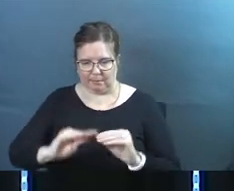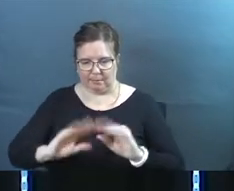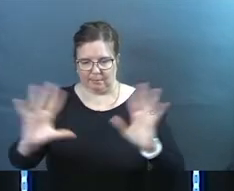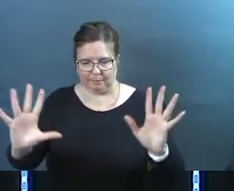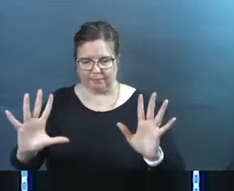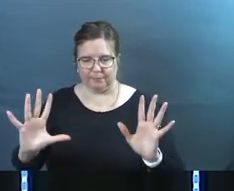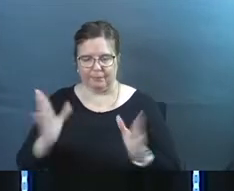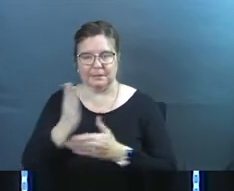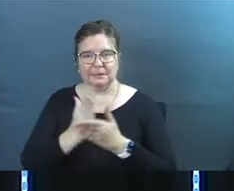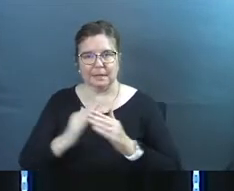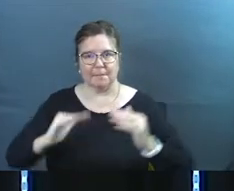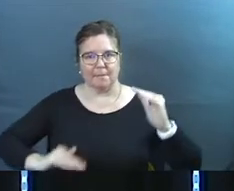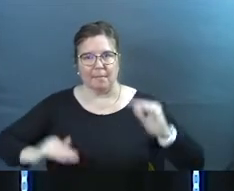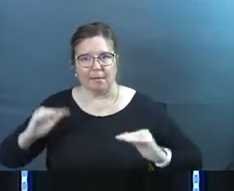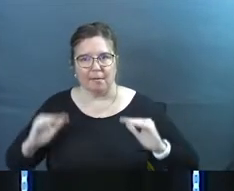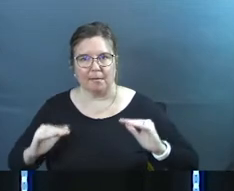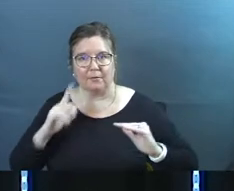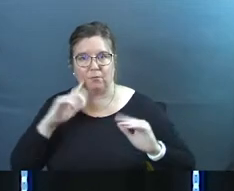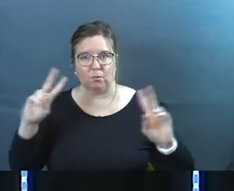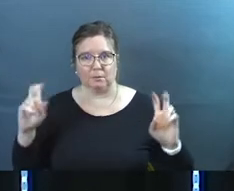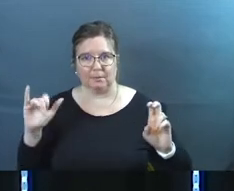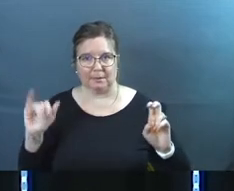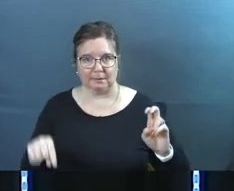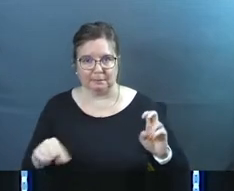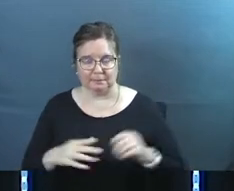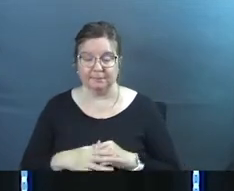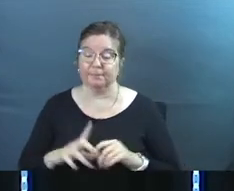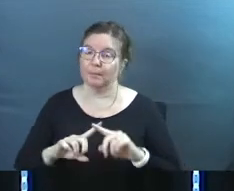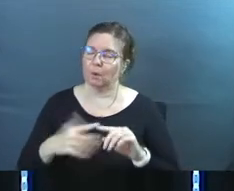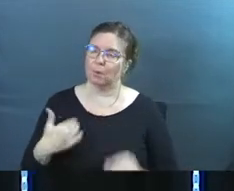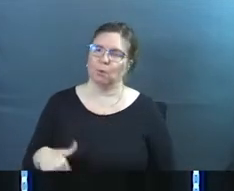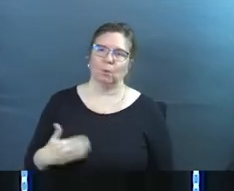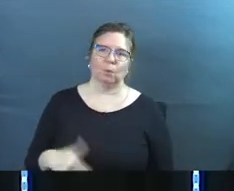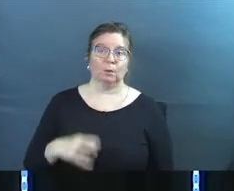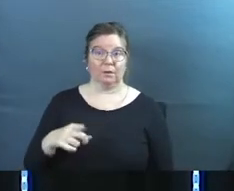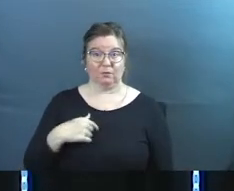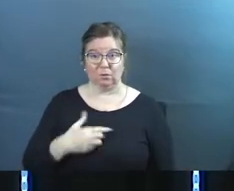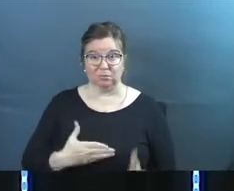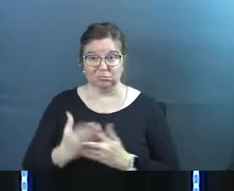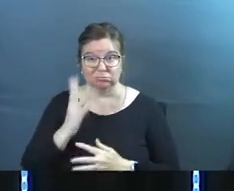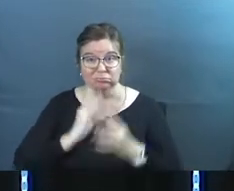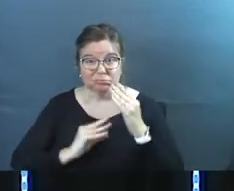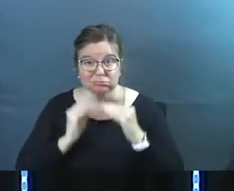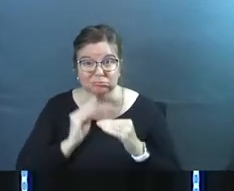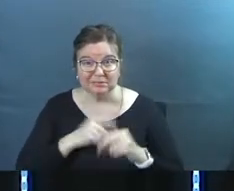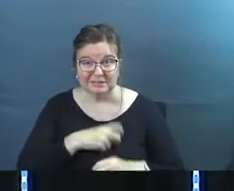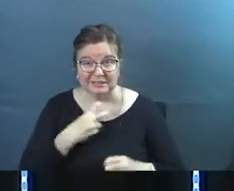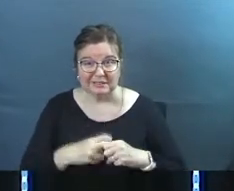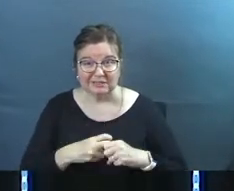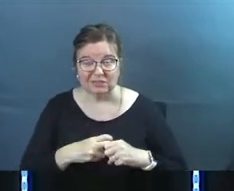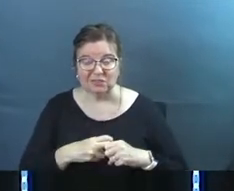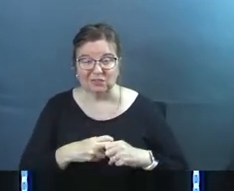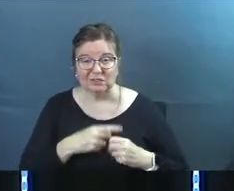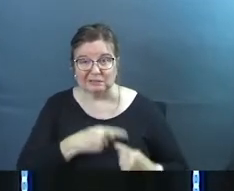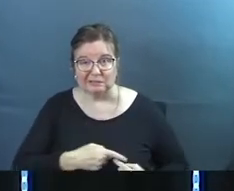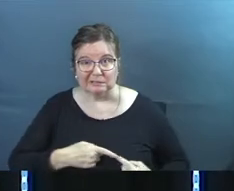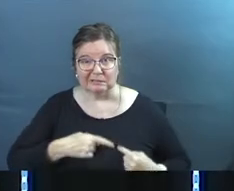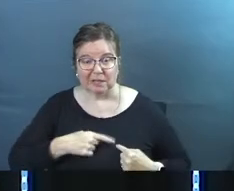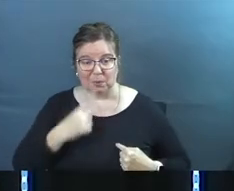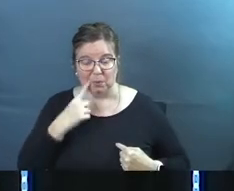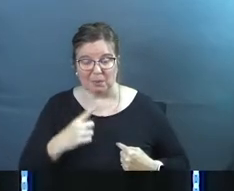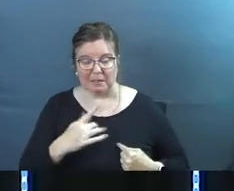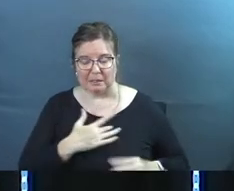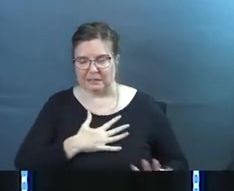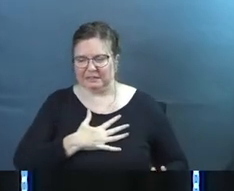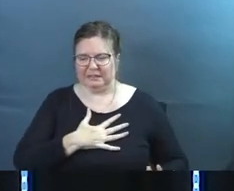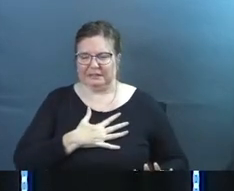some balance on a topic like this. But man, if you've been through something very difficult in your past and you think this